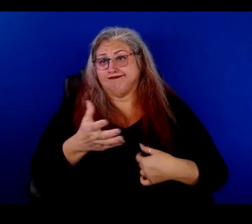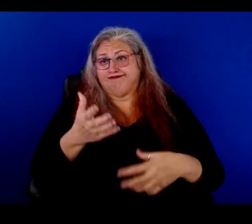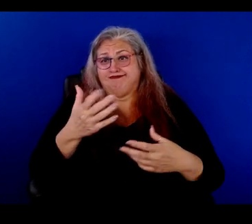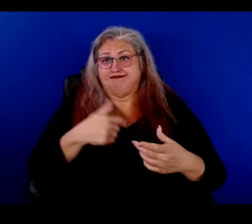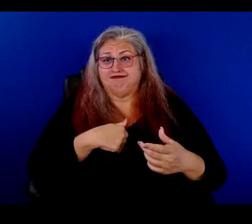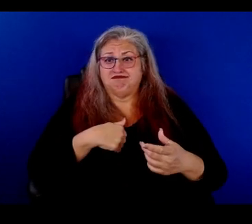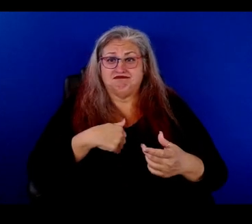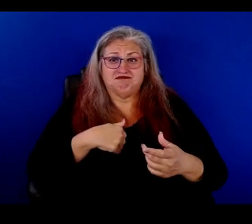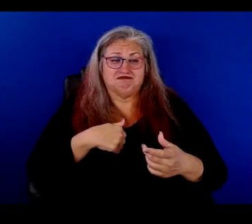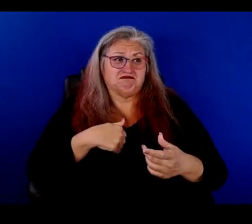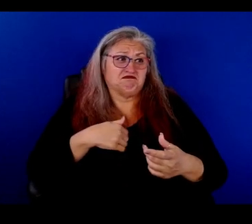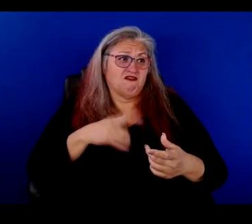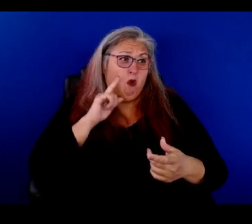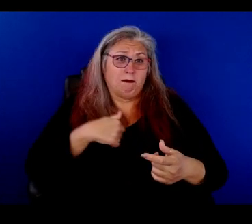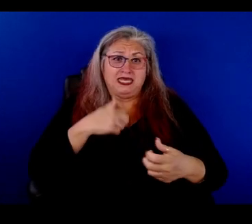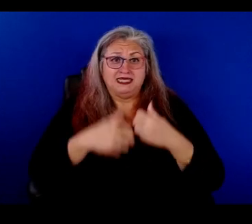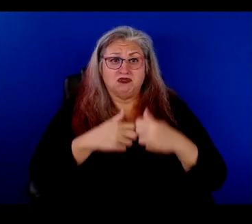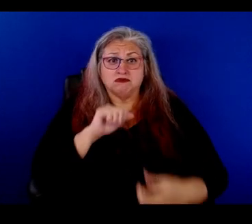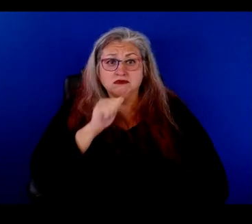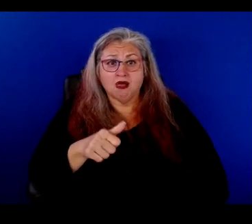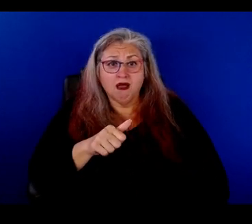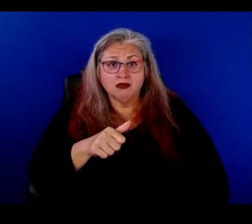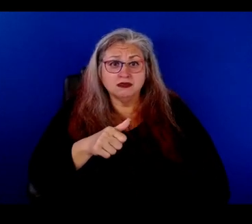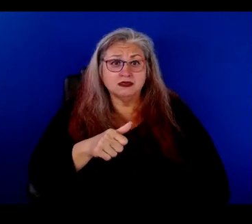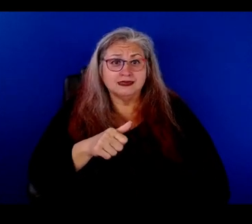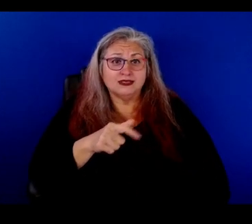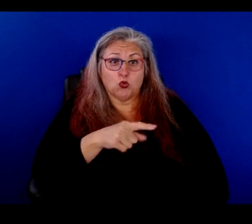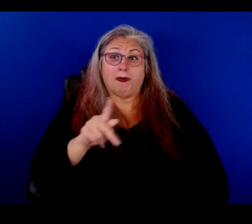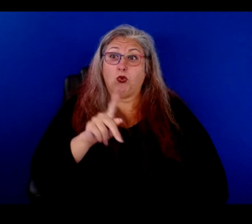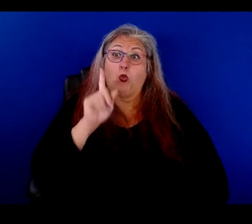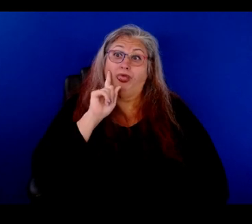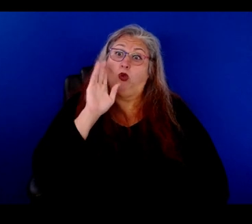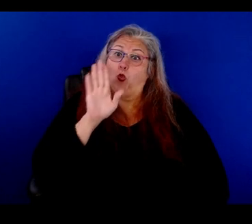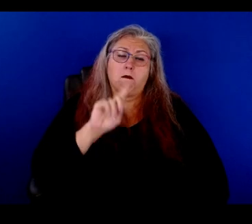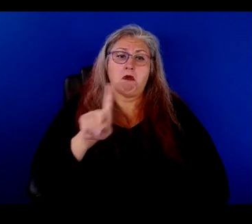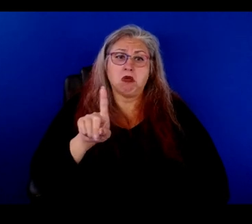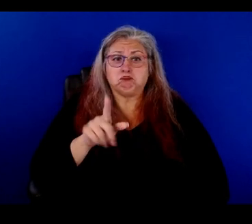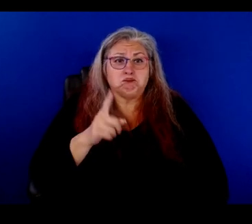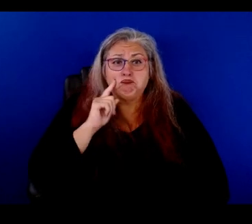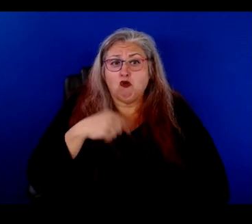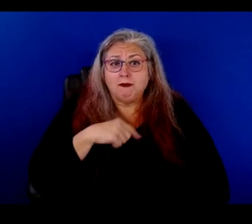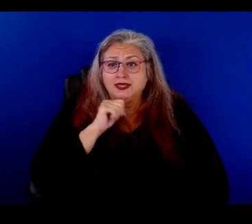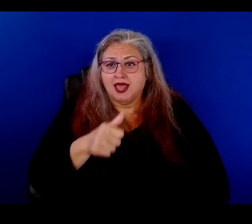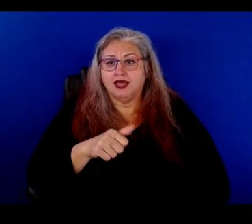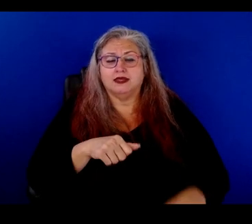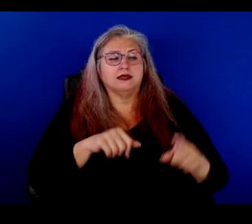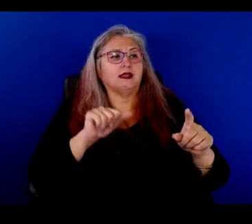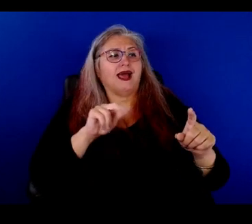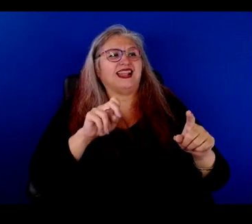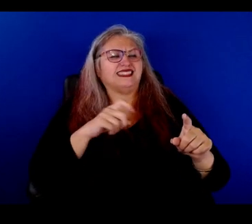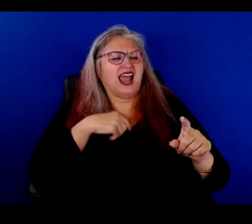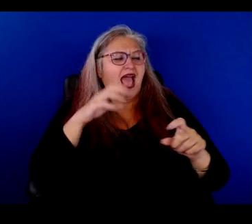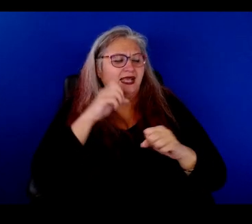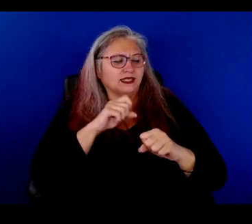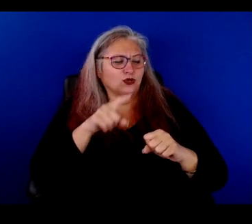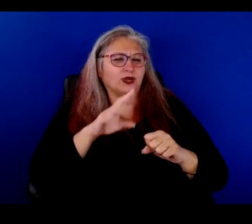didn't find it difficult, uh, as one would assume. was not difficult for me. And I imagine that extends to, I